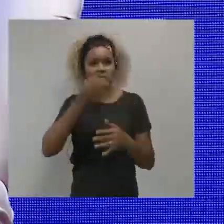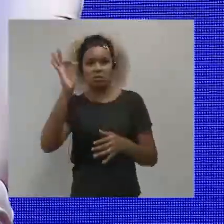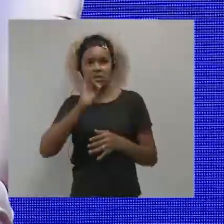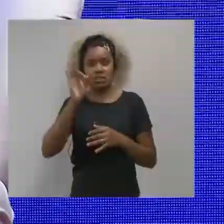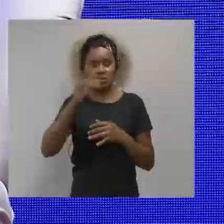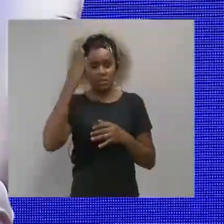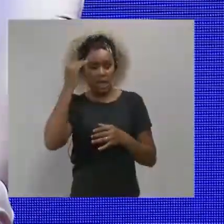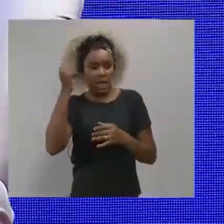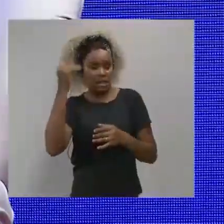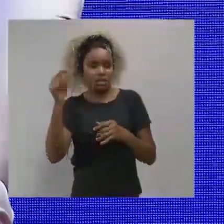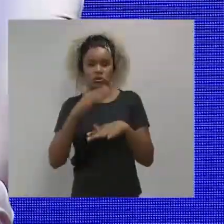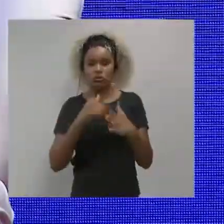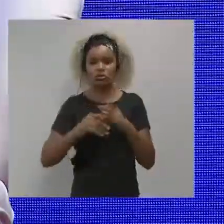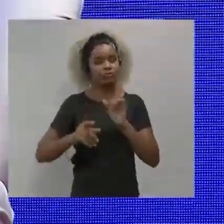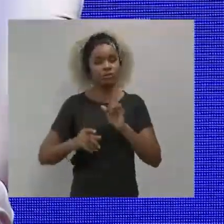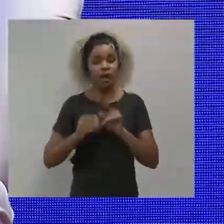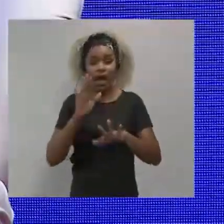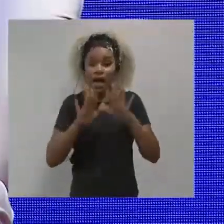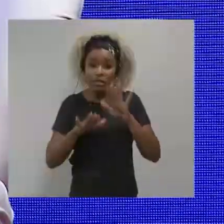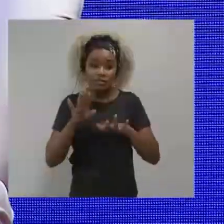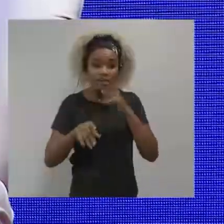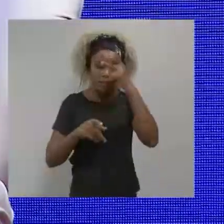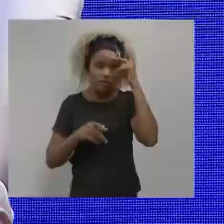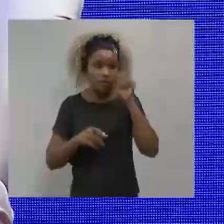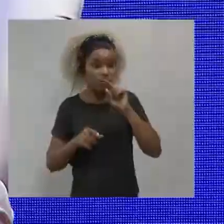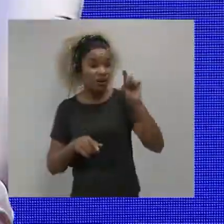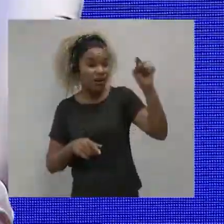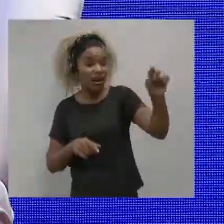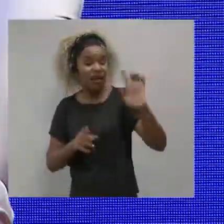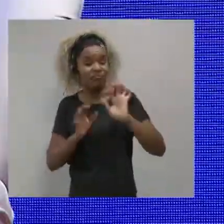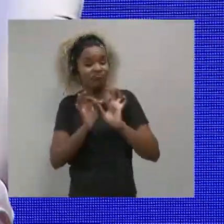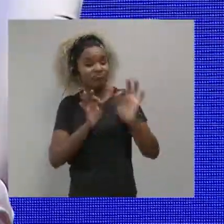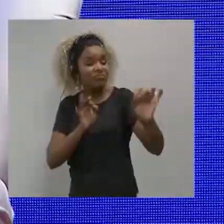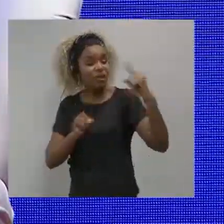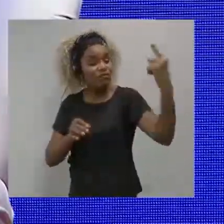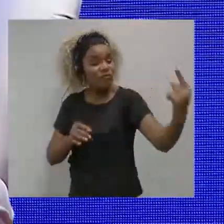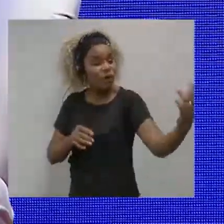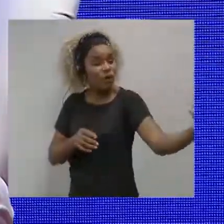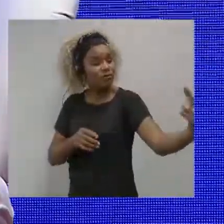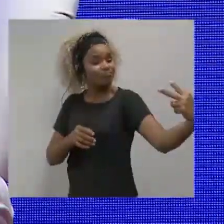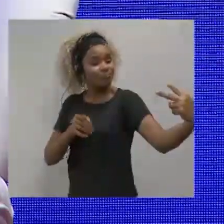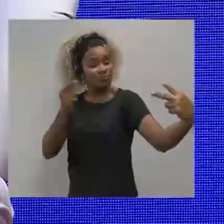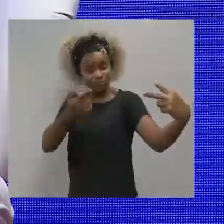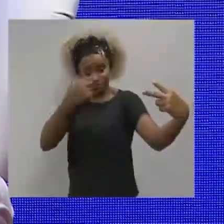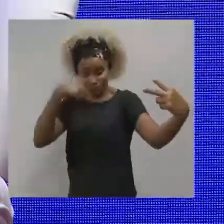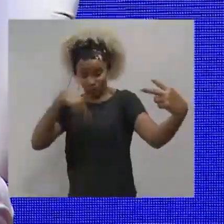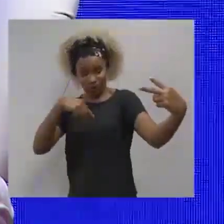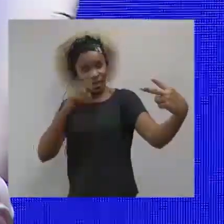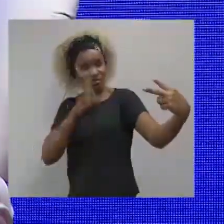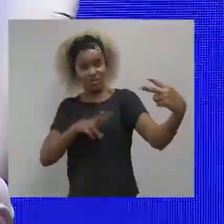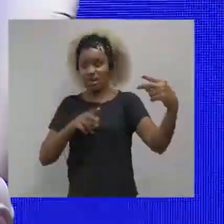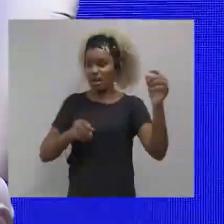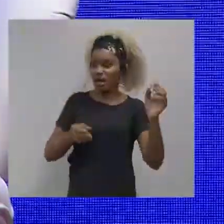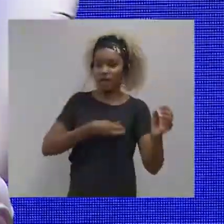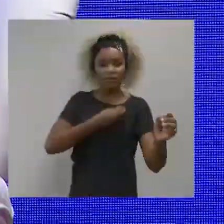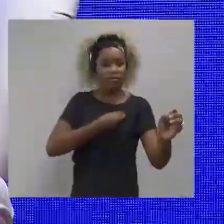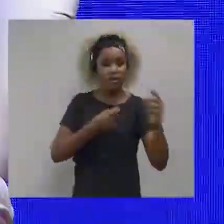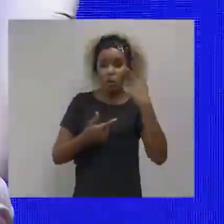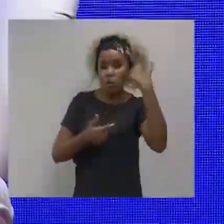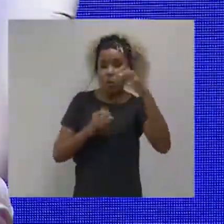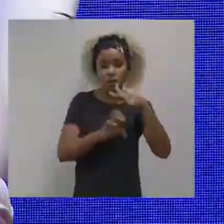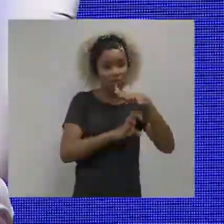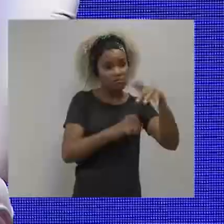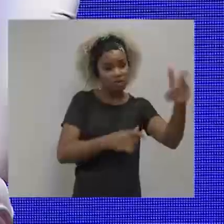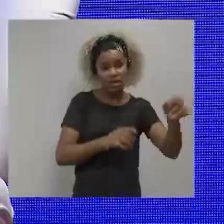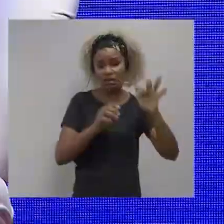100% solution designed and ready, ready to go. And people are living, maybe